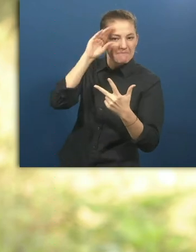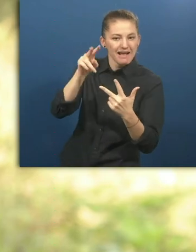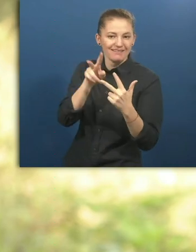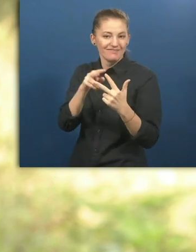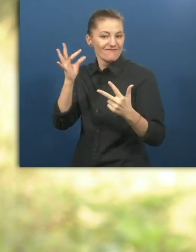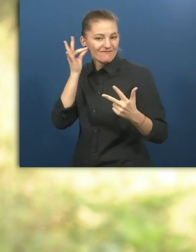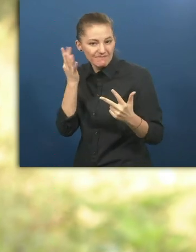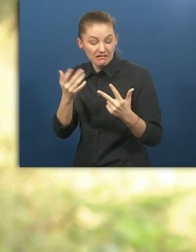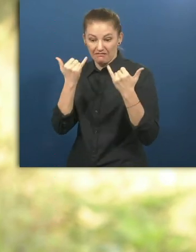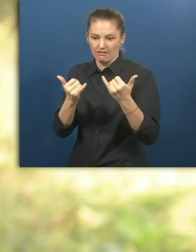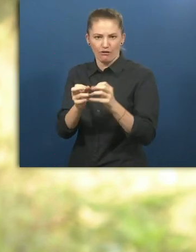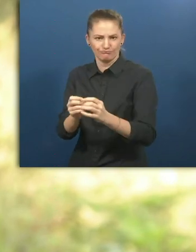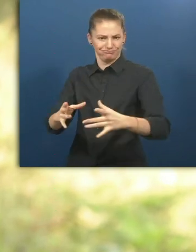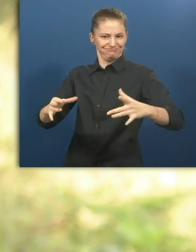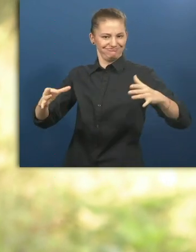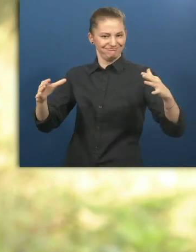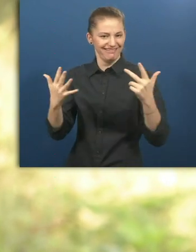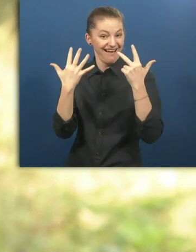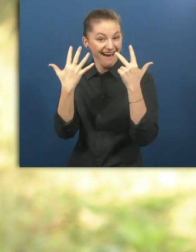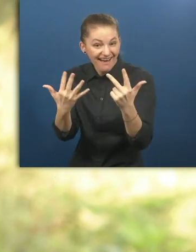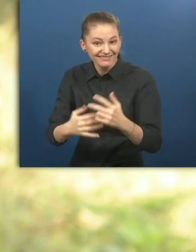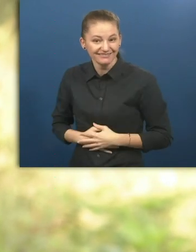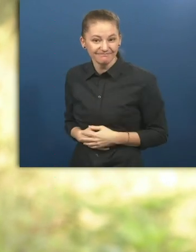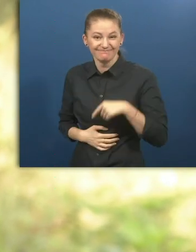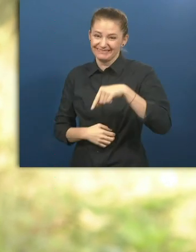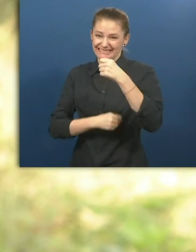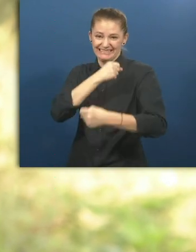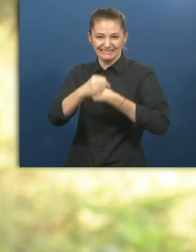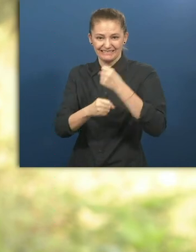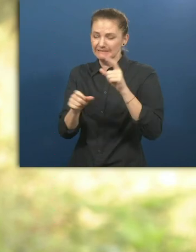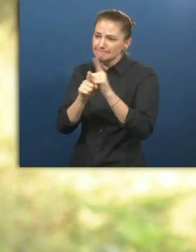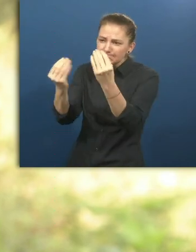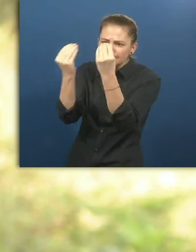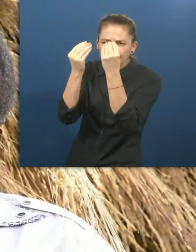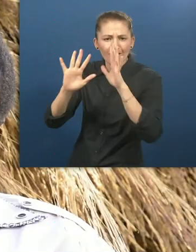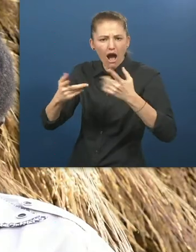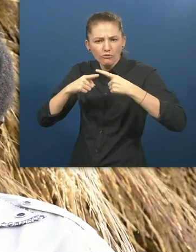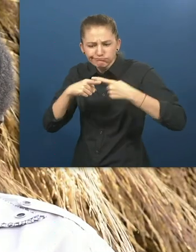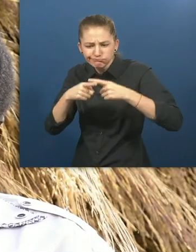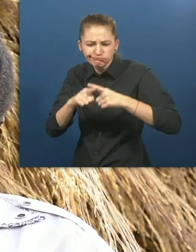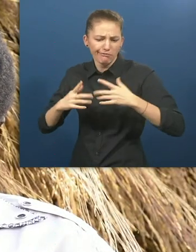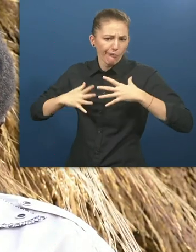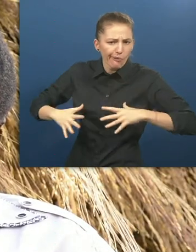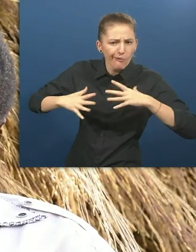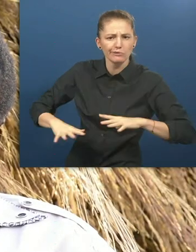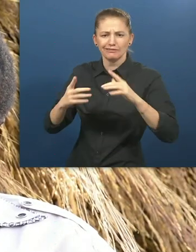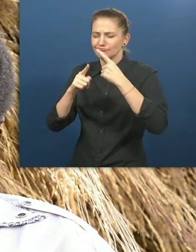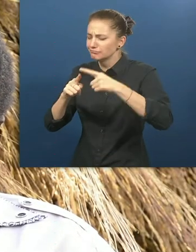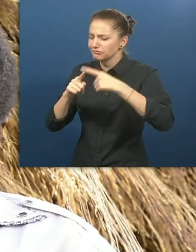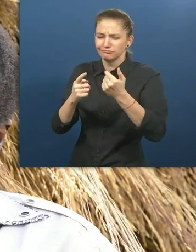discussion their lives? Then they're also giving us